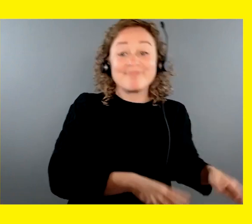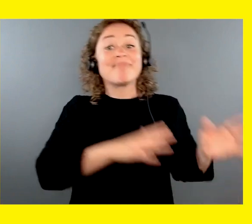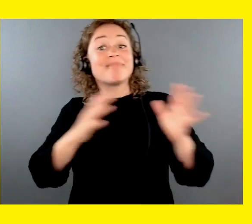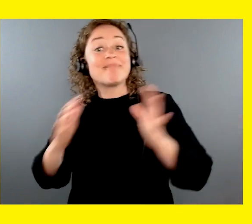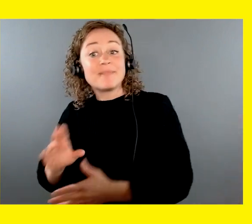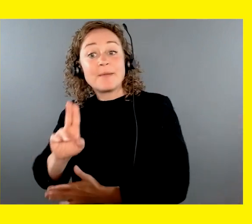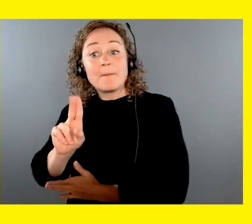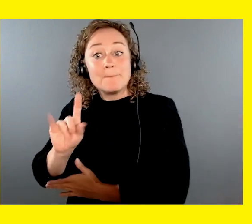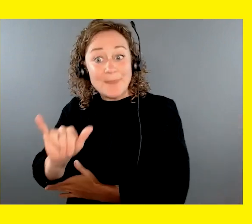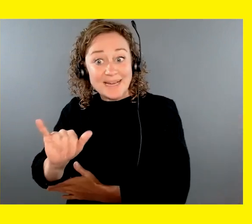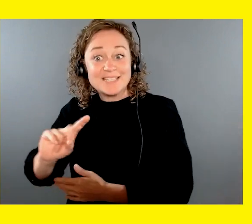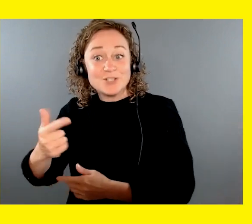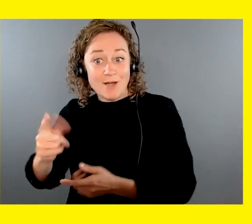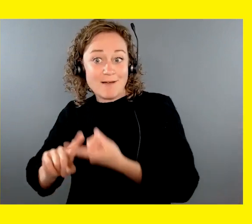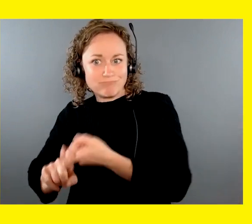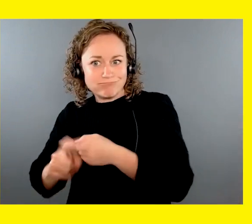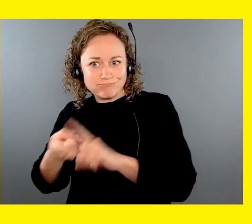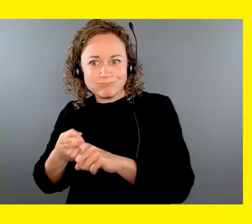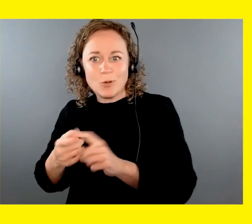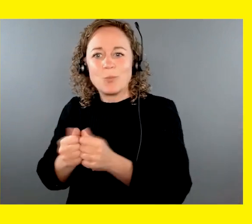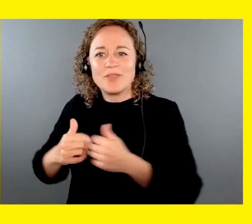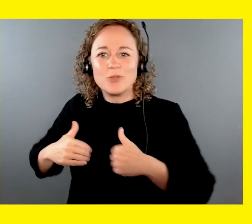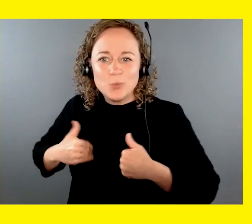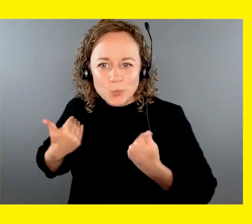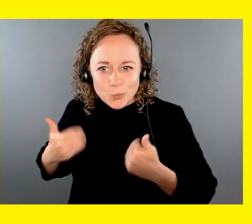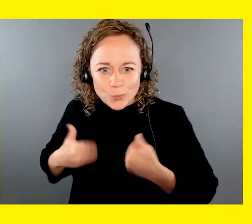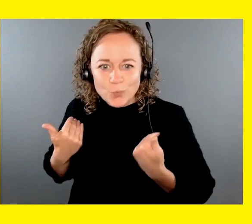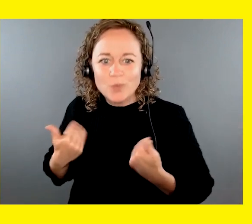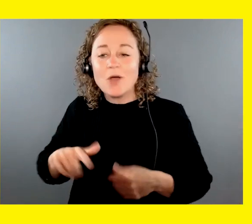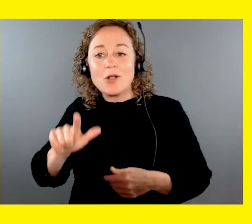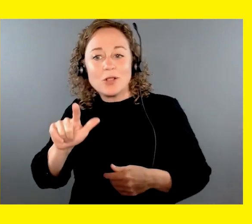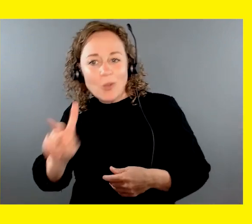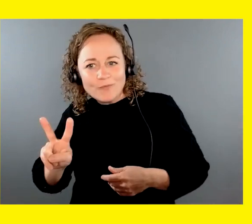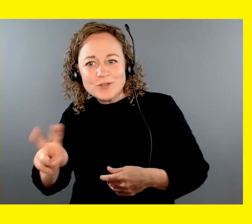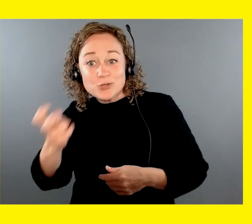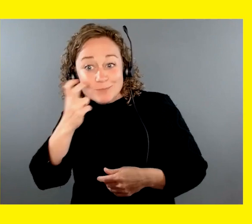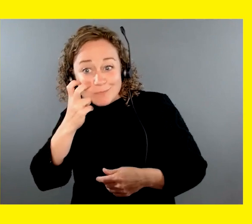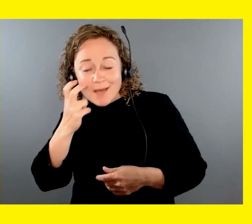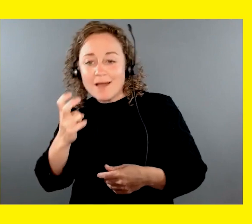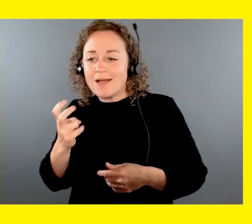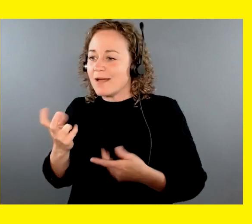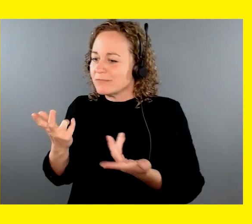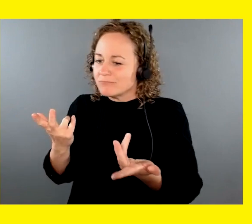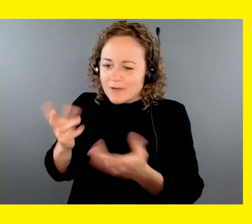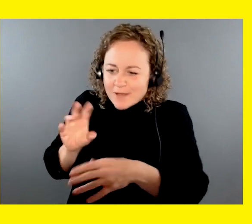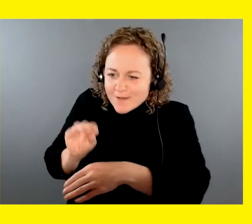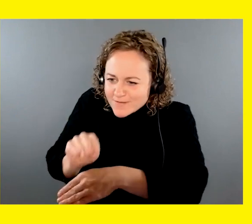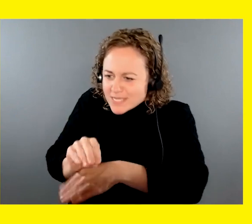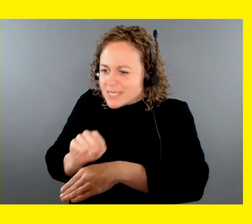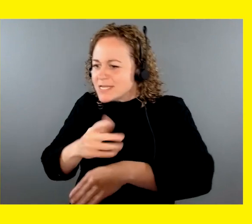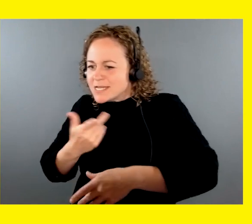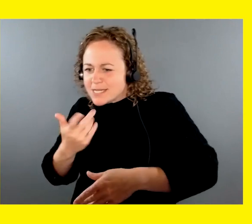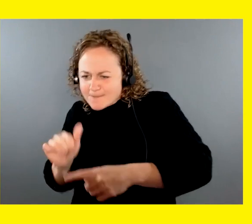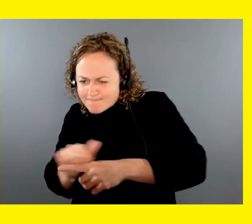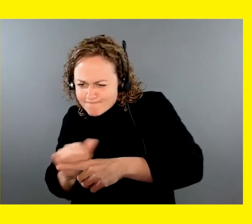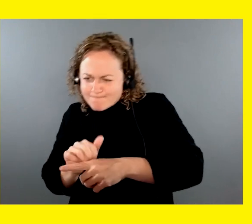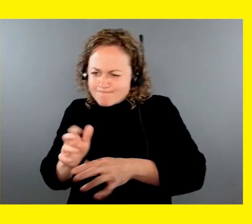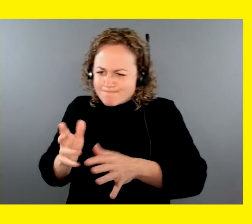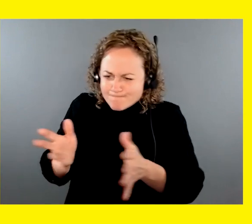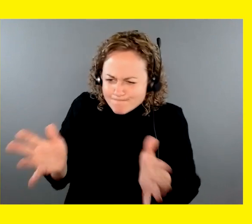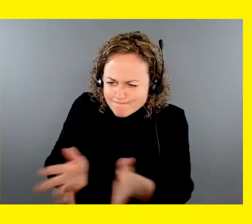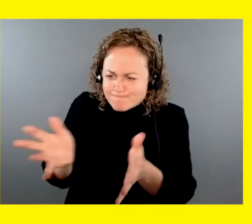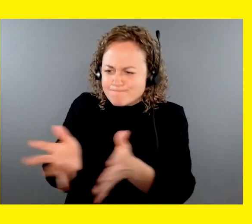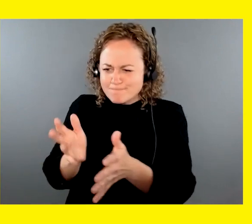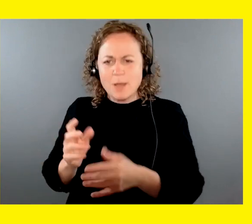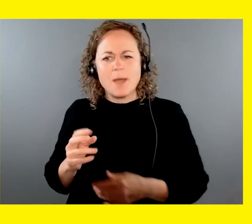dog is partnered with a child or youth who is blind or living with low vision. Whether it's feeding, grooming, or walking this well-trained family pet, a